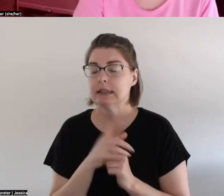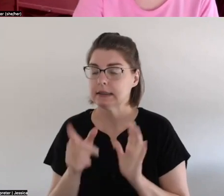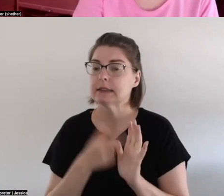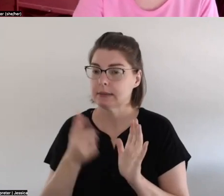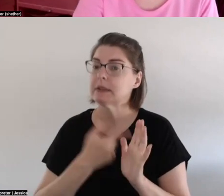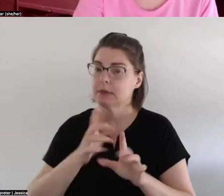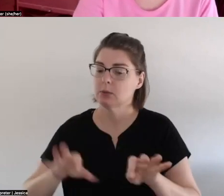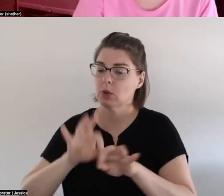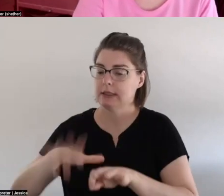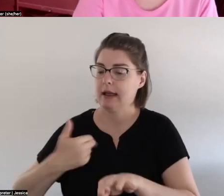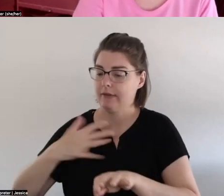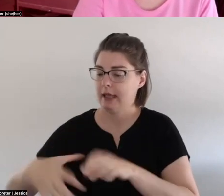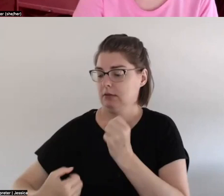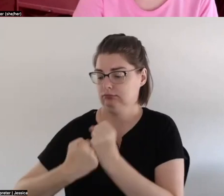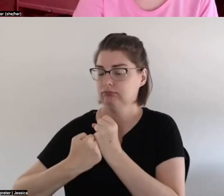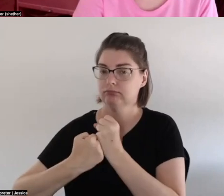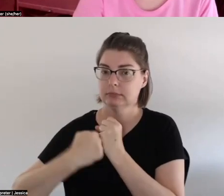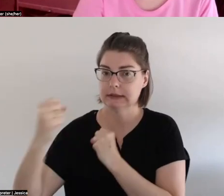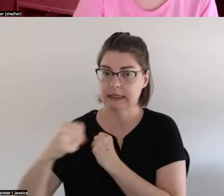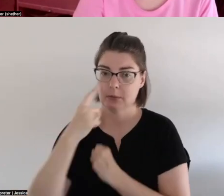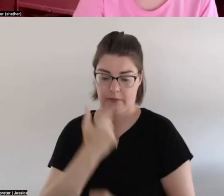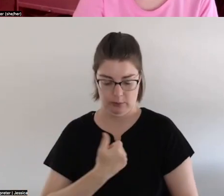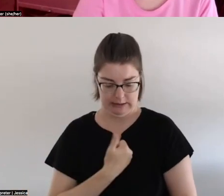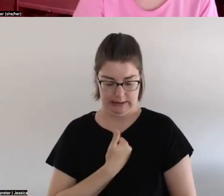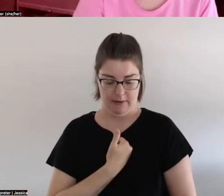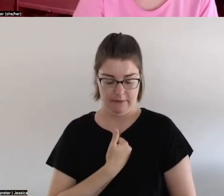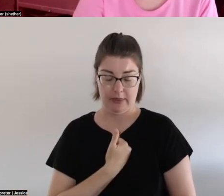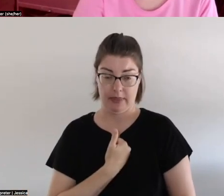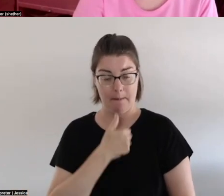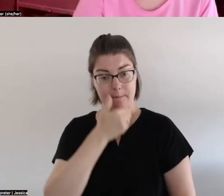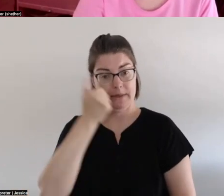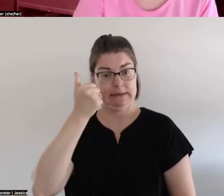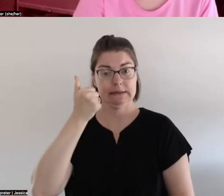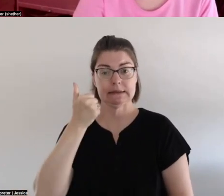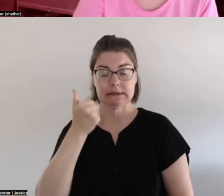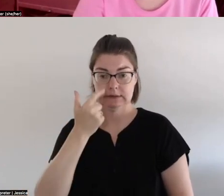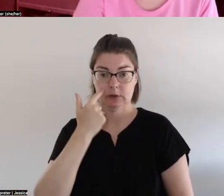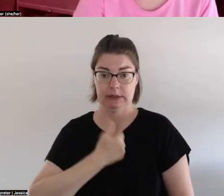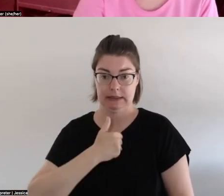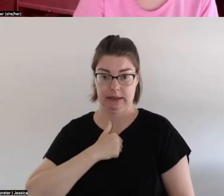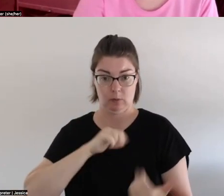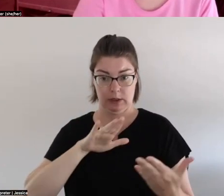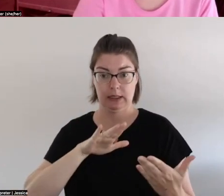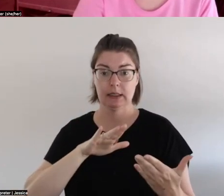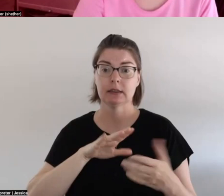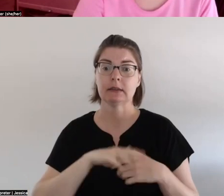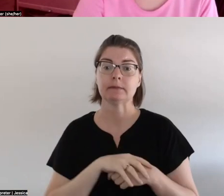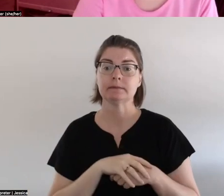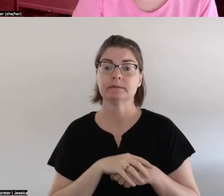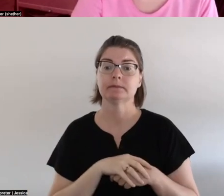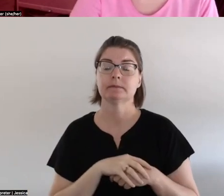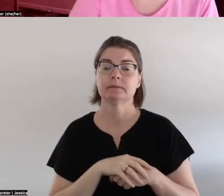but um for me the ideal is to um to have